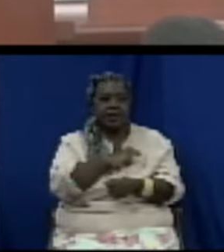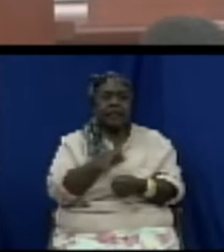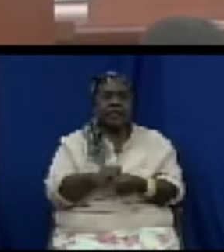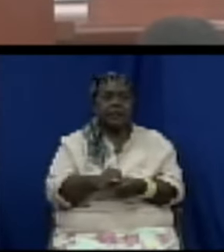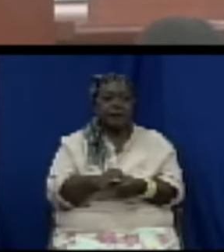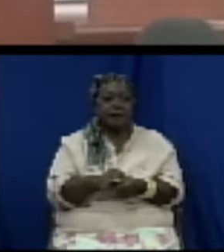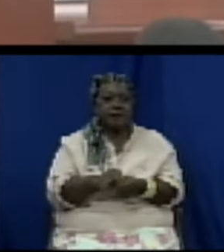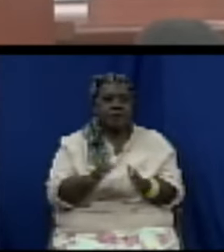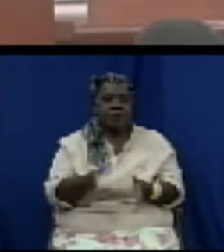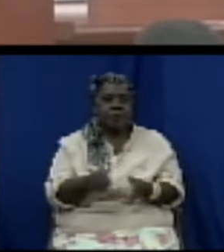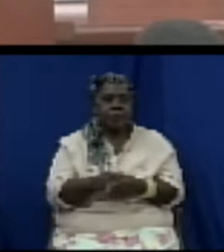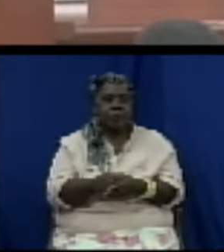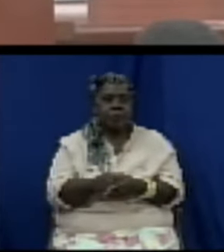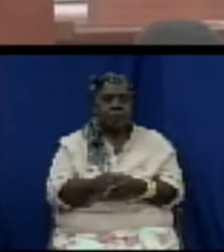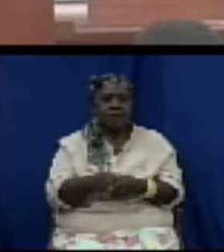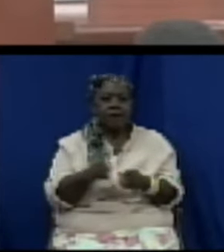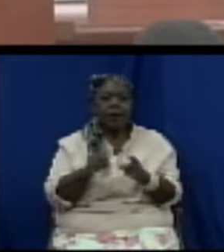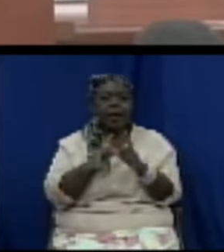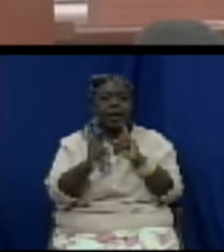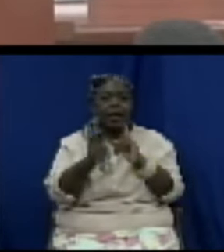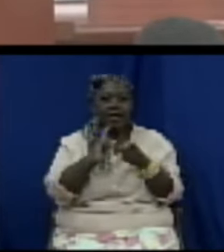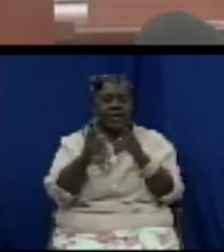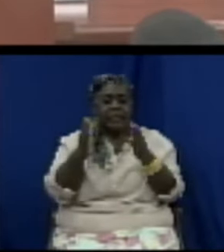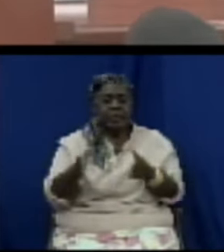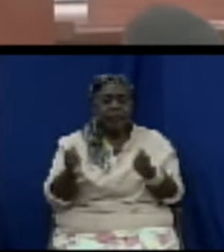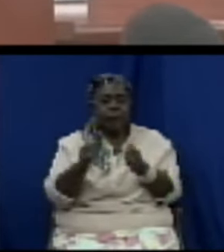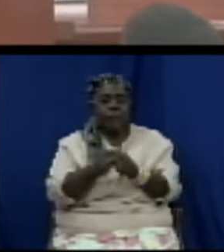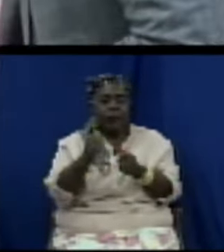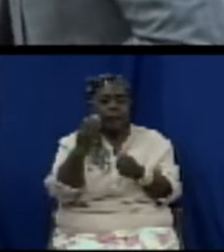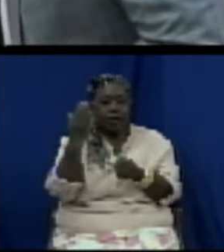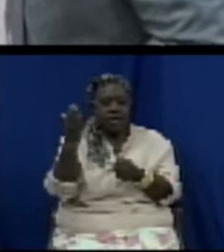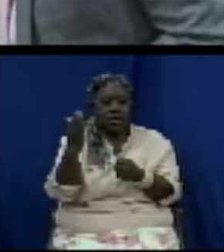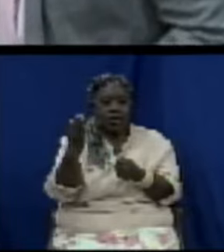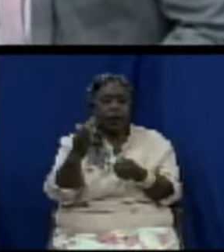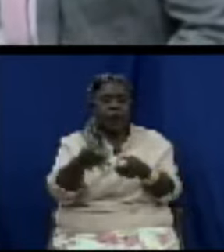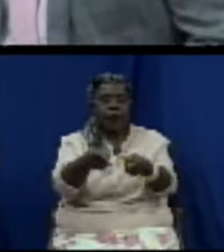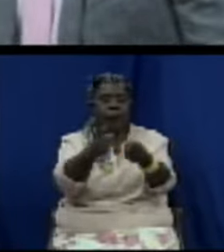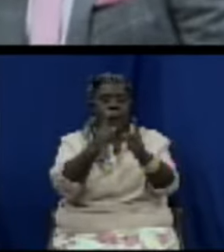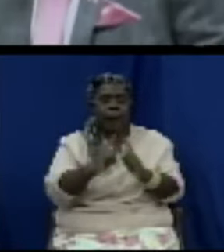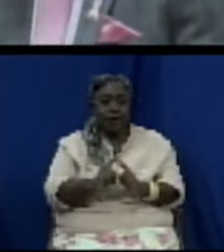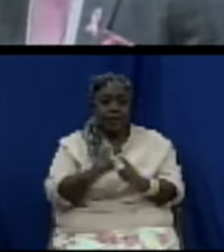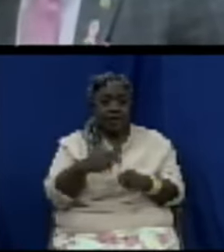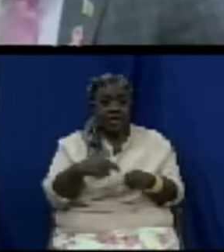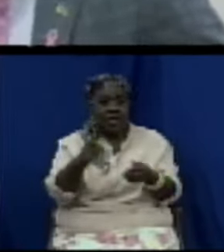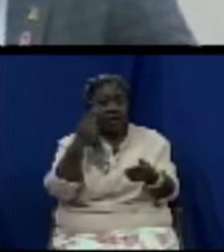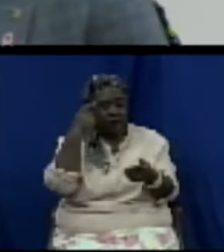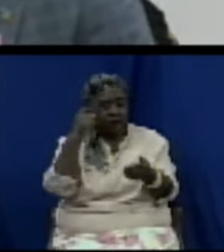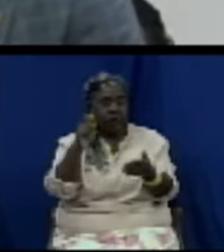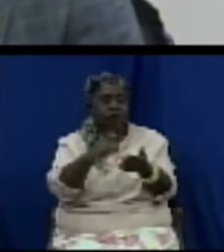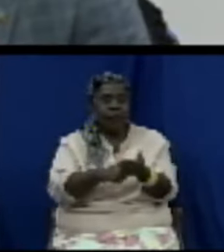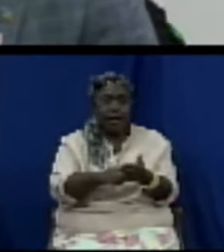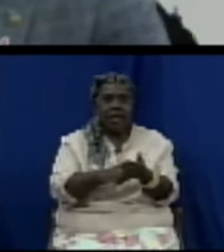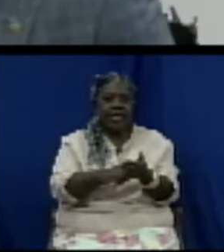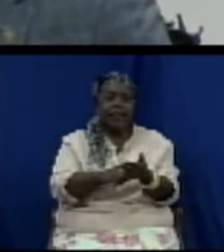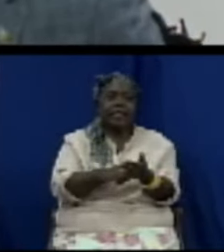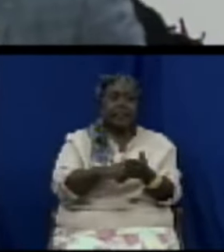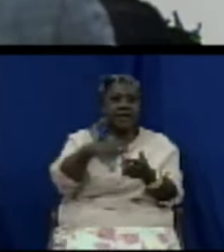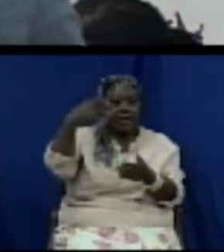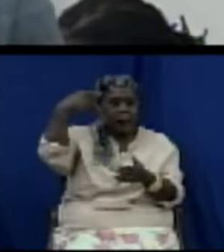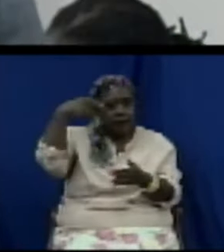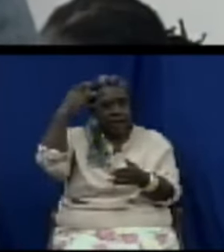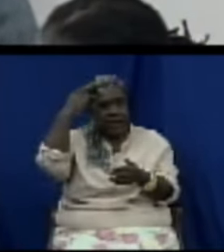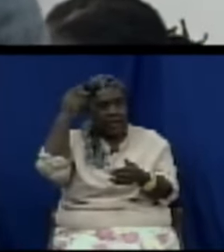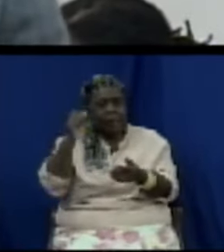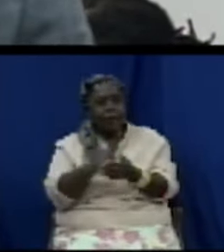Madam Speaker, would you leave once again? I recognize the honorable member for St. Christopher 8. Yes, thank you very much, Madam